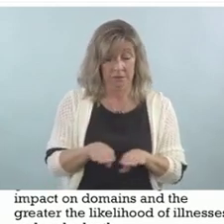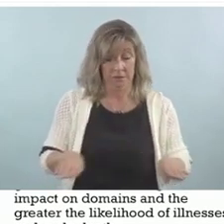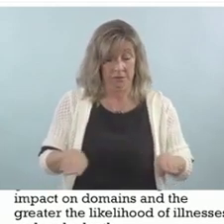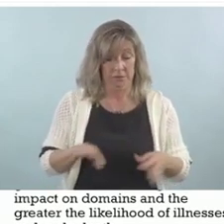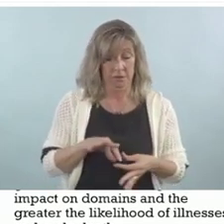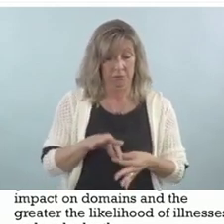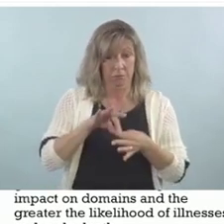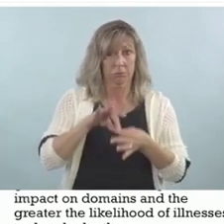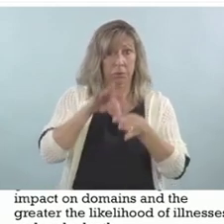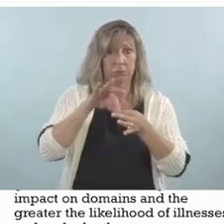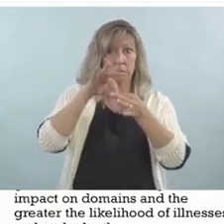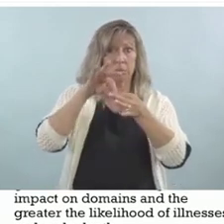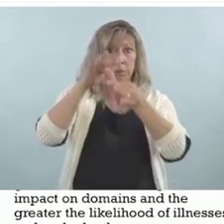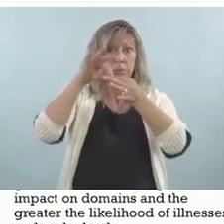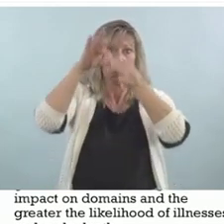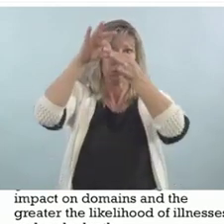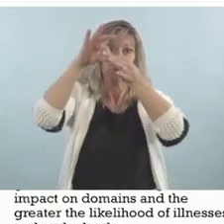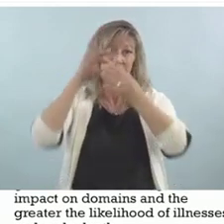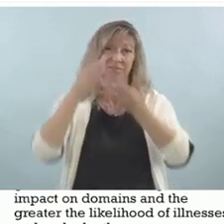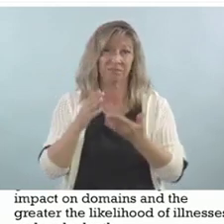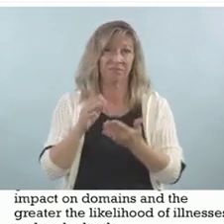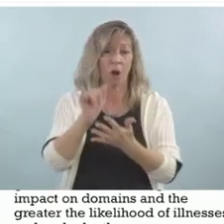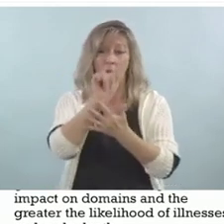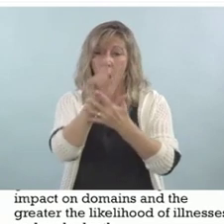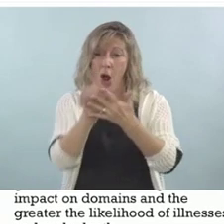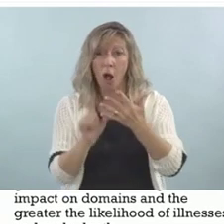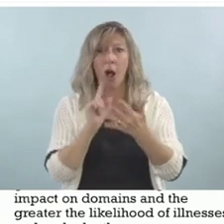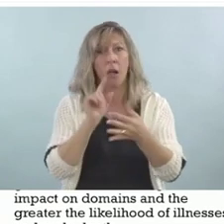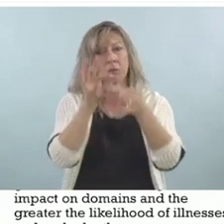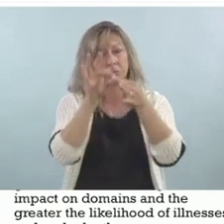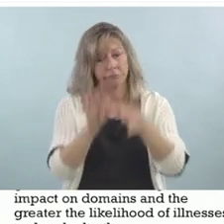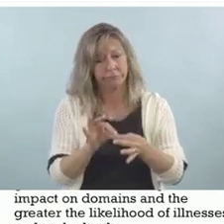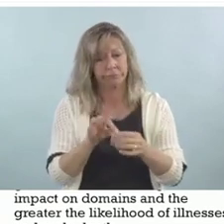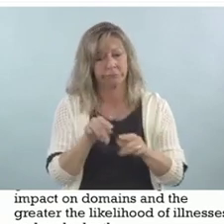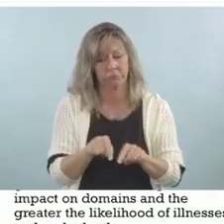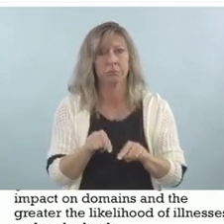are rooted in these early negative childhood experiences.